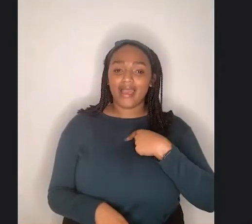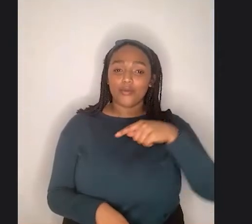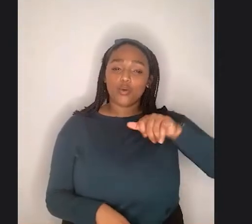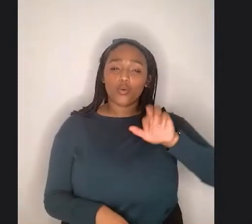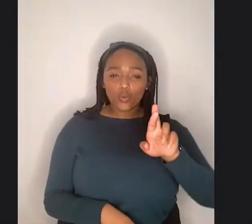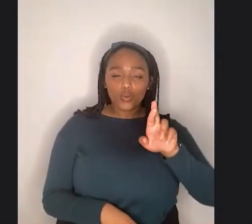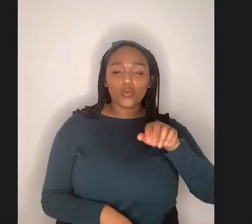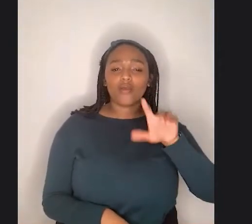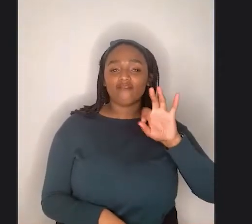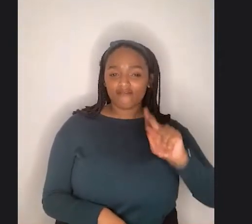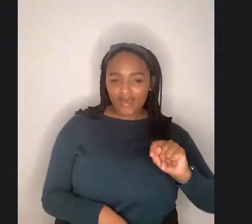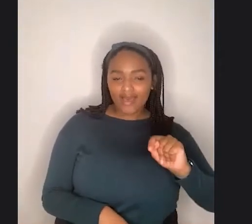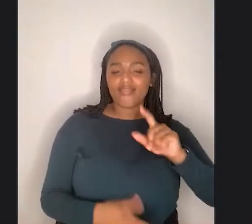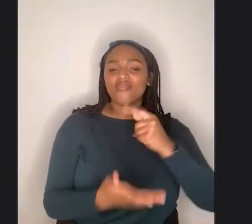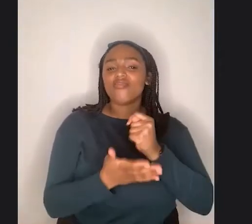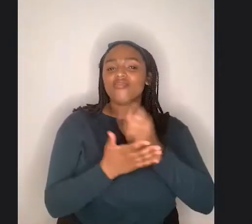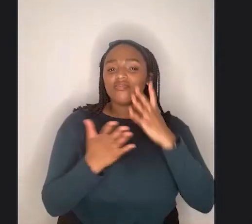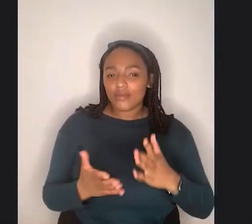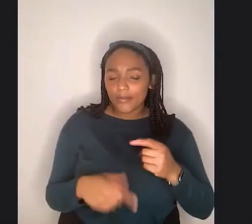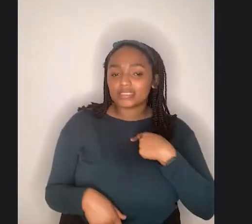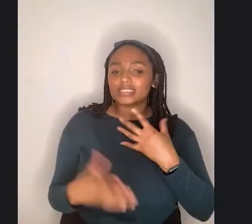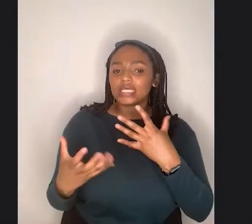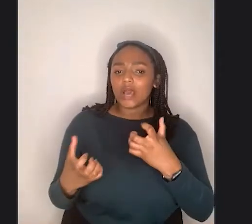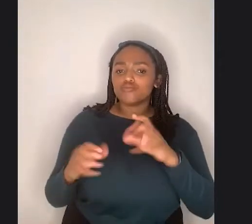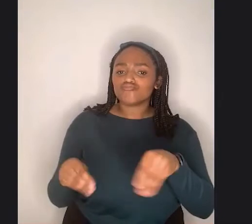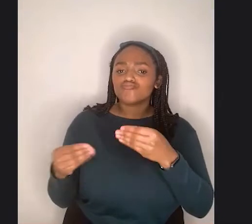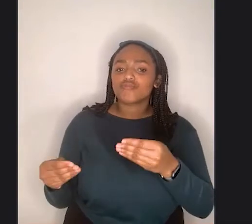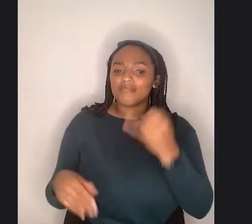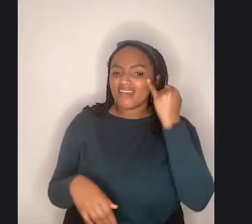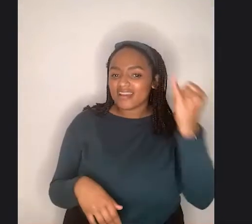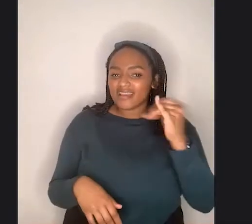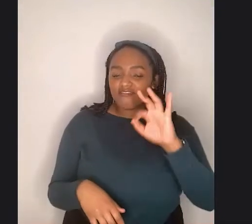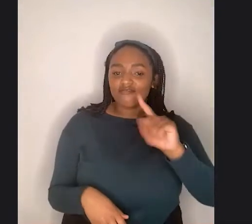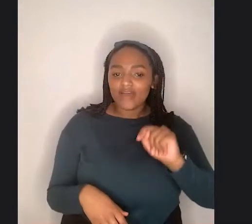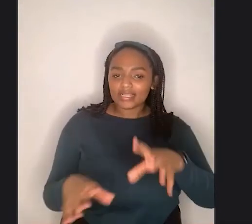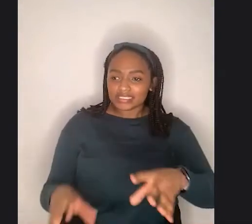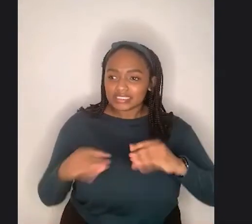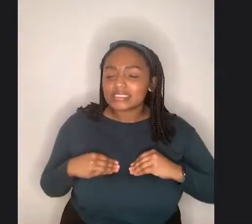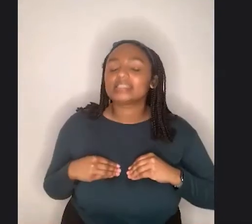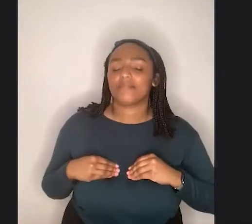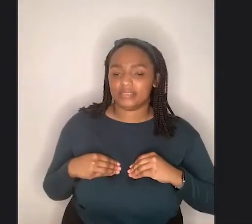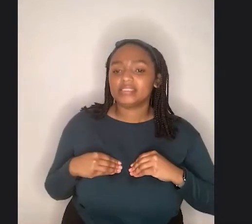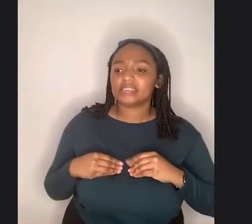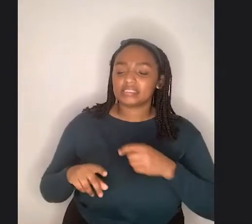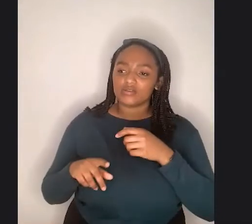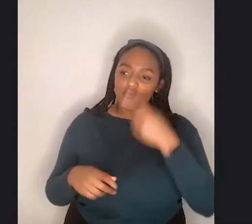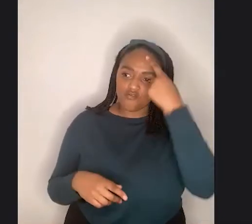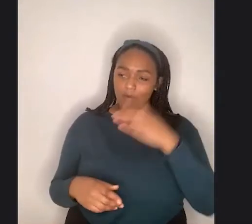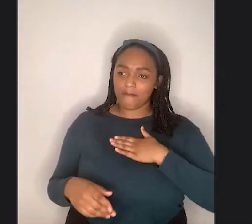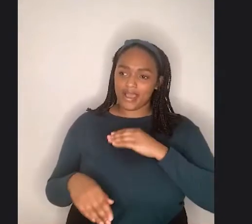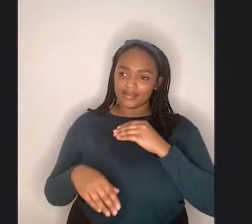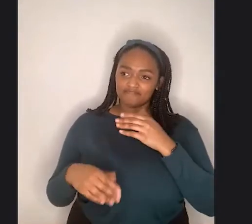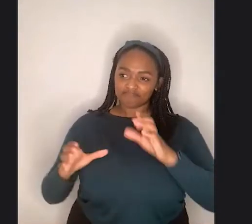difficult to bring up fat acceptance to other fat clients because I'm not a registered dietitian and I do not specialize in eating disorder